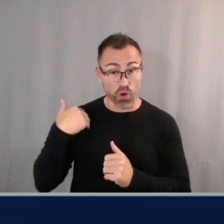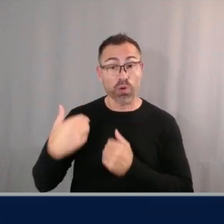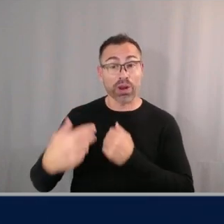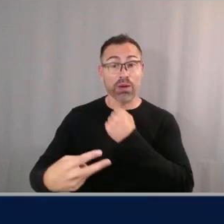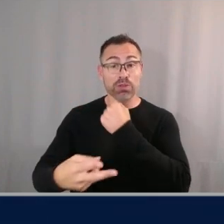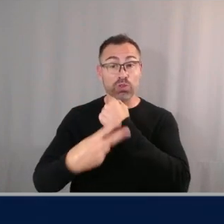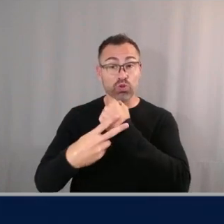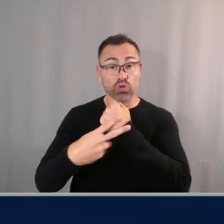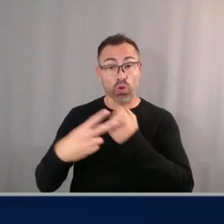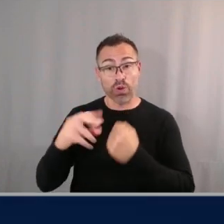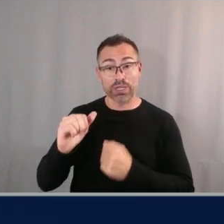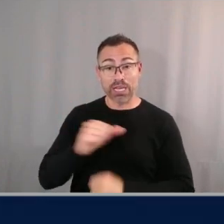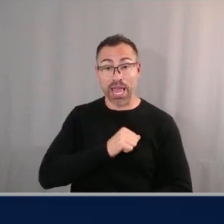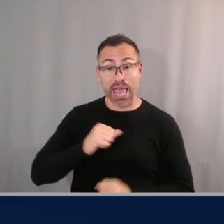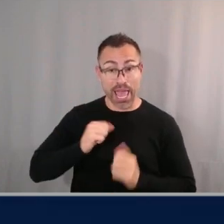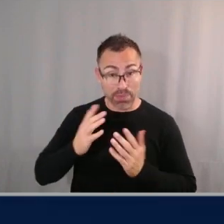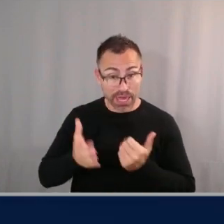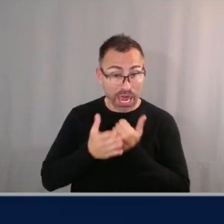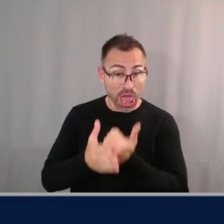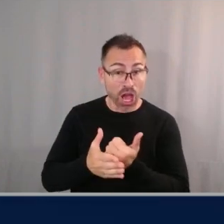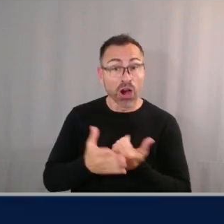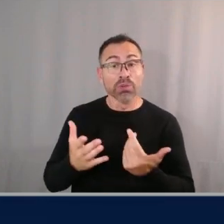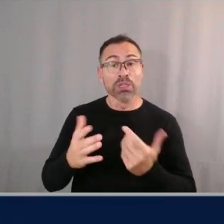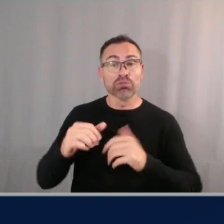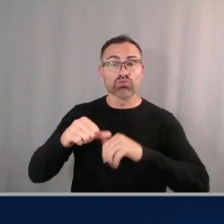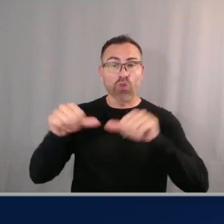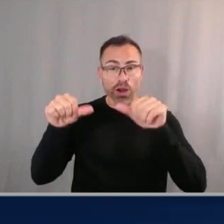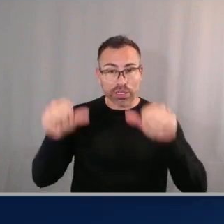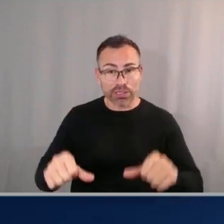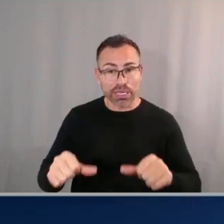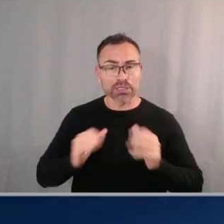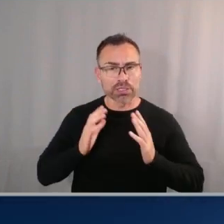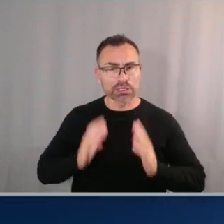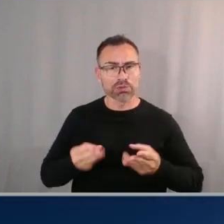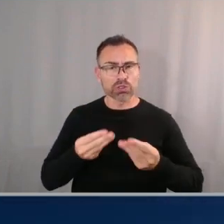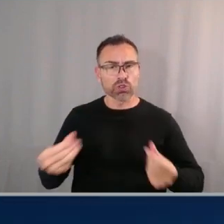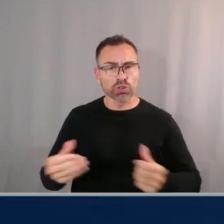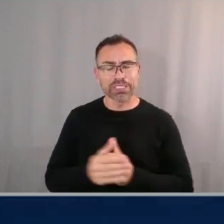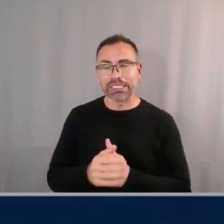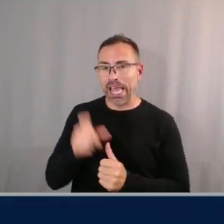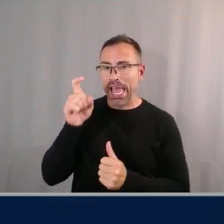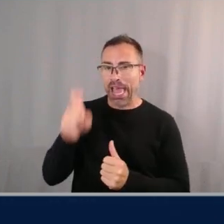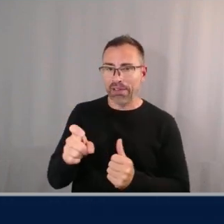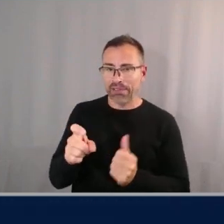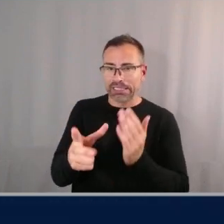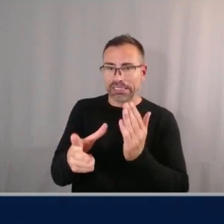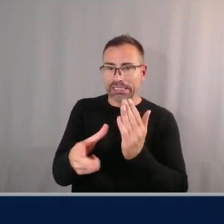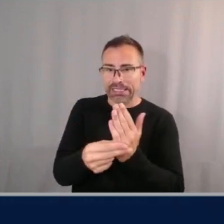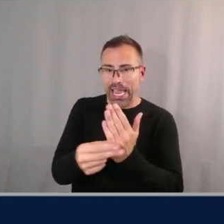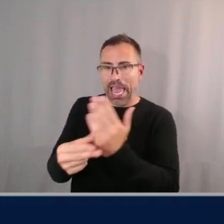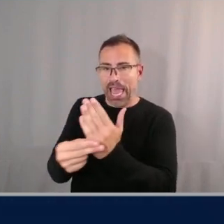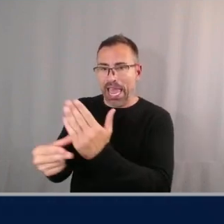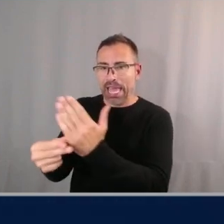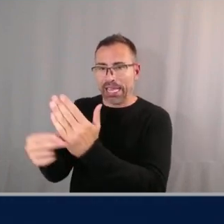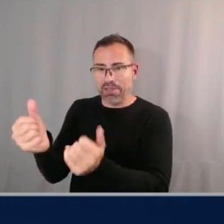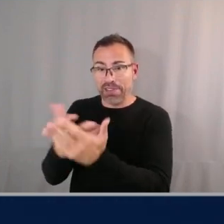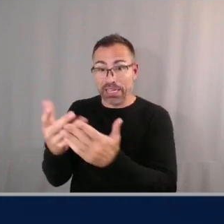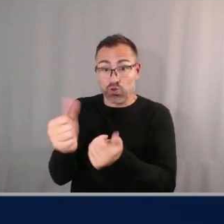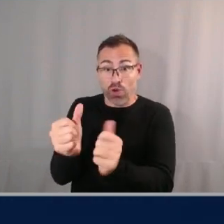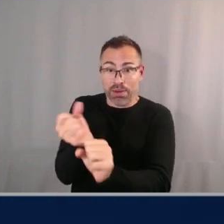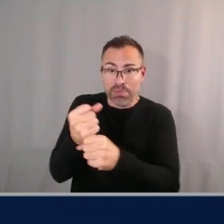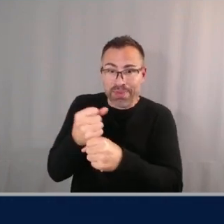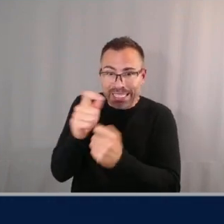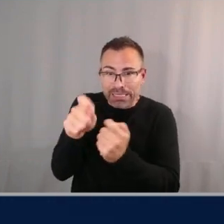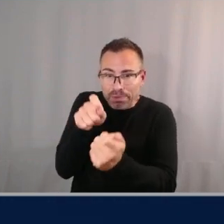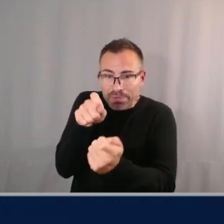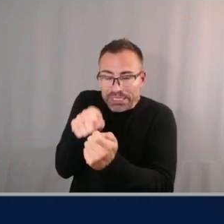helping architect customer solutions having to deal with wanting to tag all the things and be ultra precise gets very tricky because the more